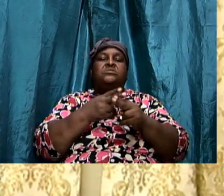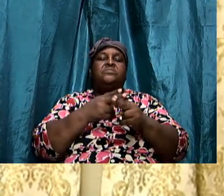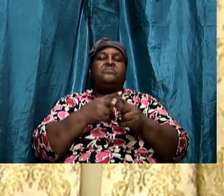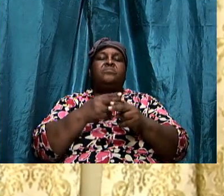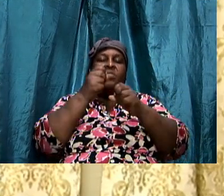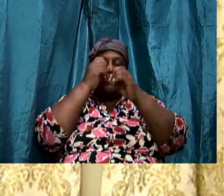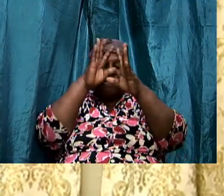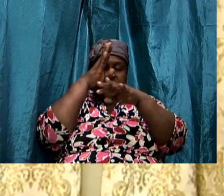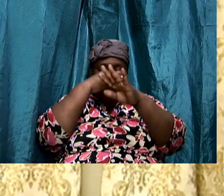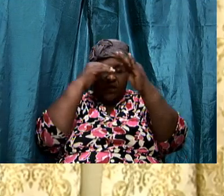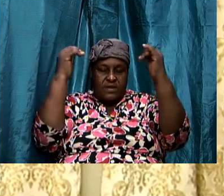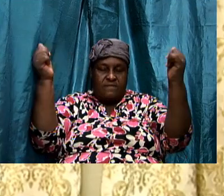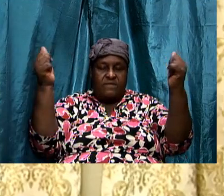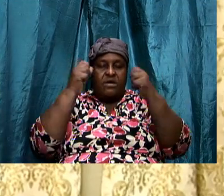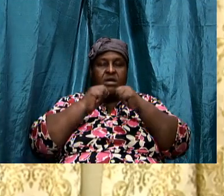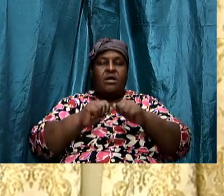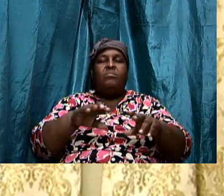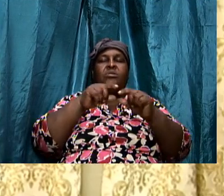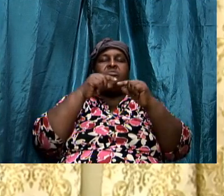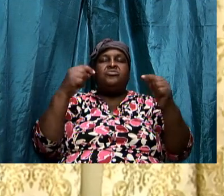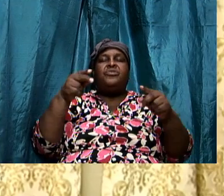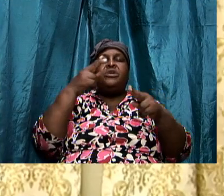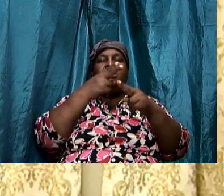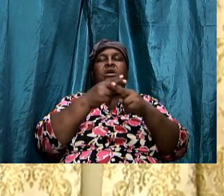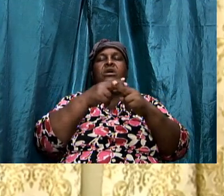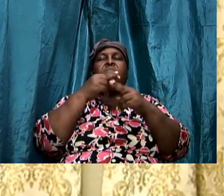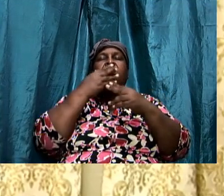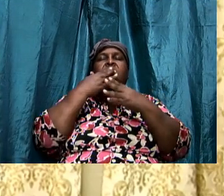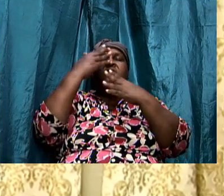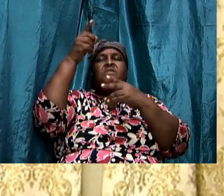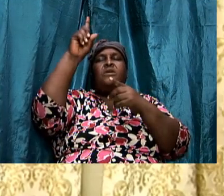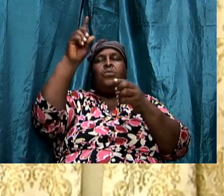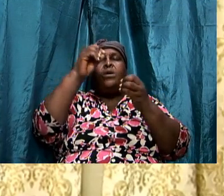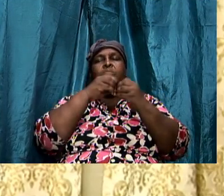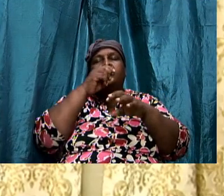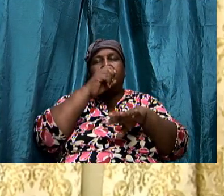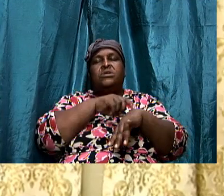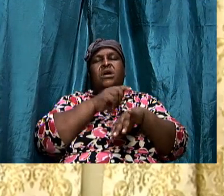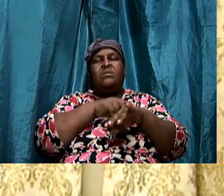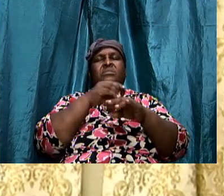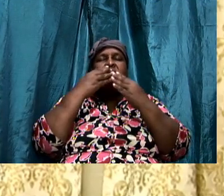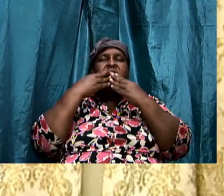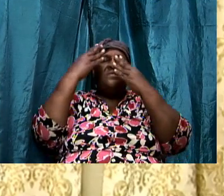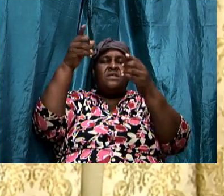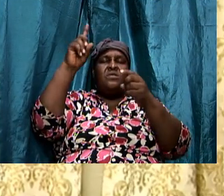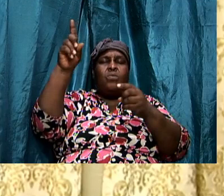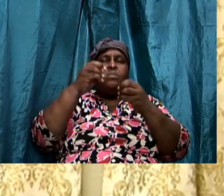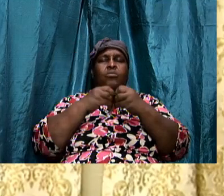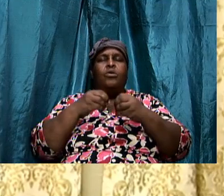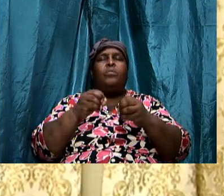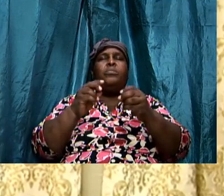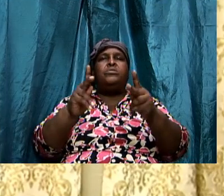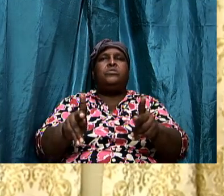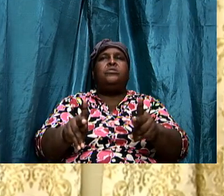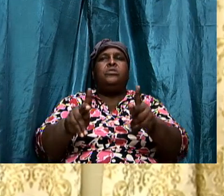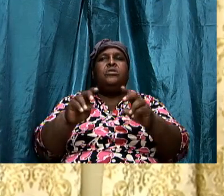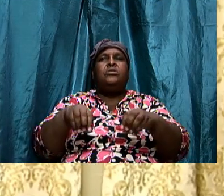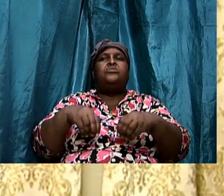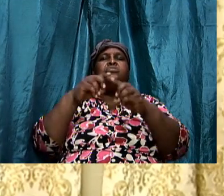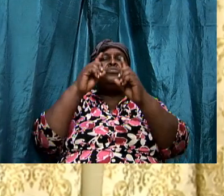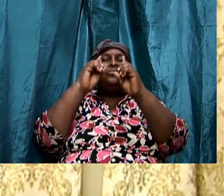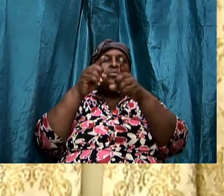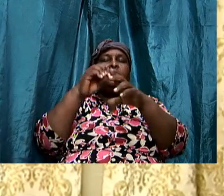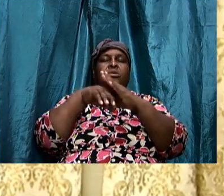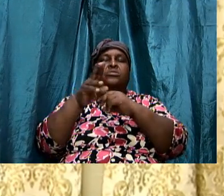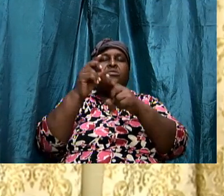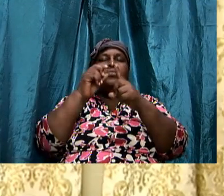Father in heaven, we bless your great name. Thank you one more time. Thank you for one more opportunity to get into